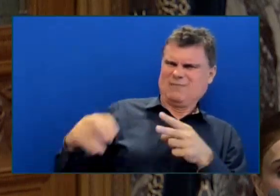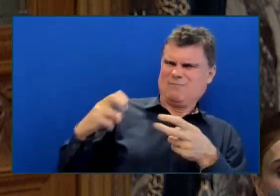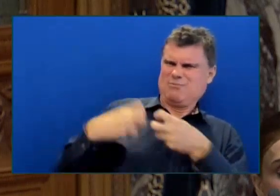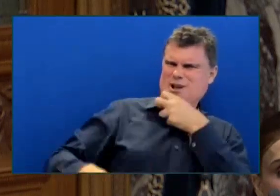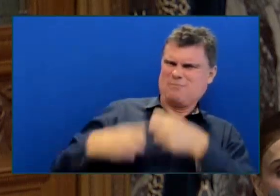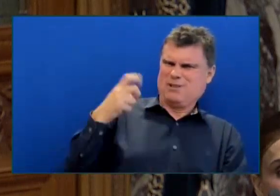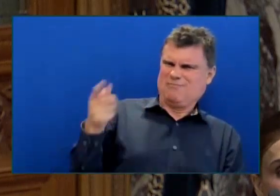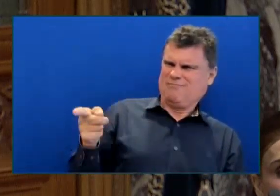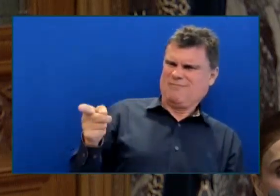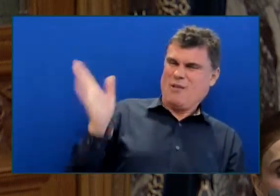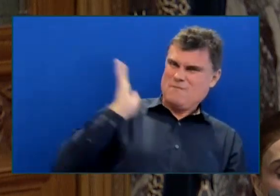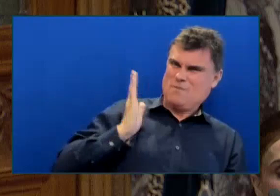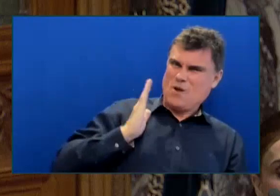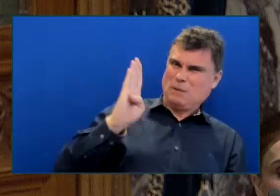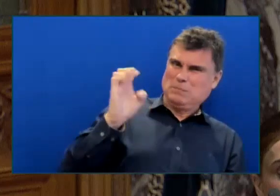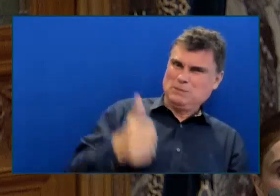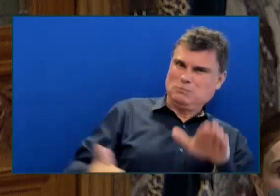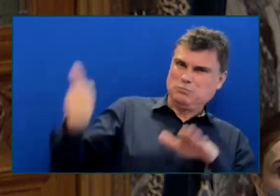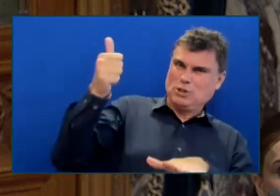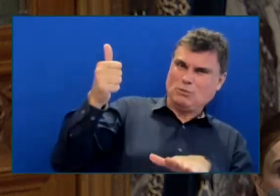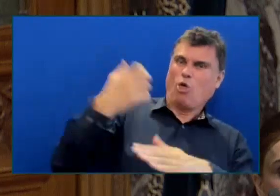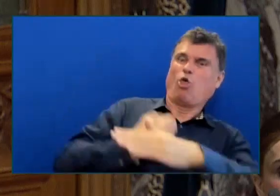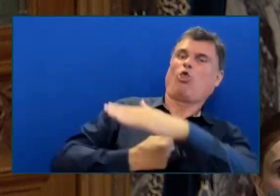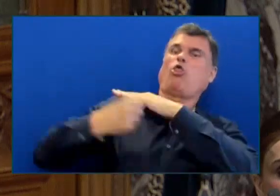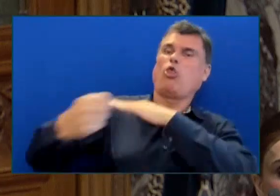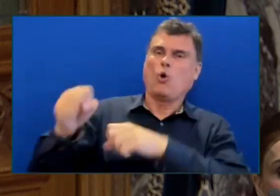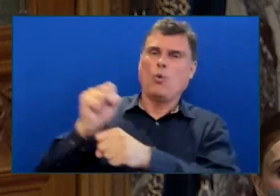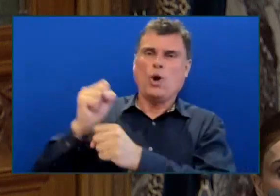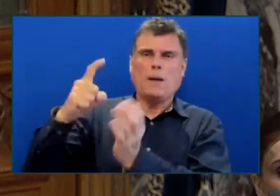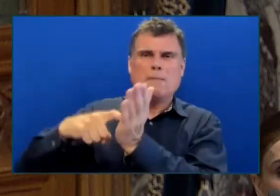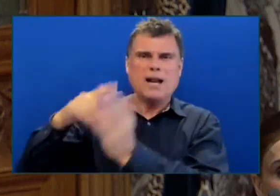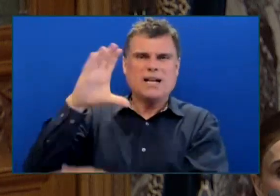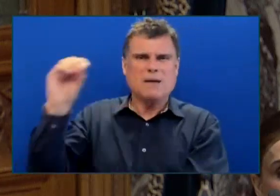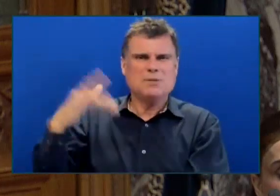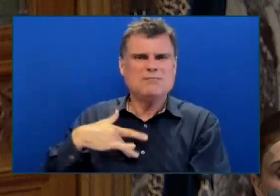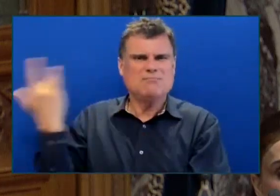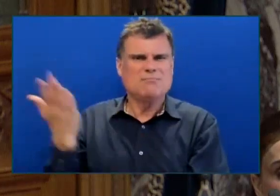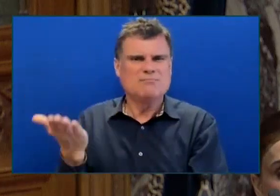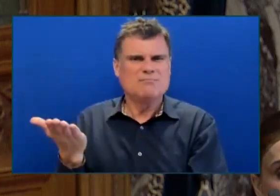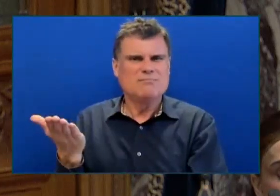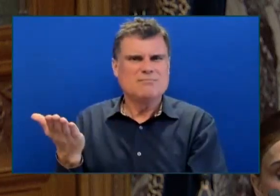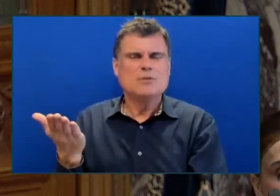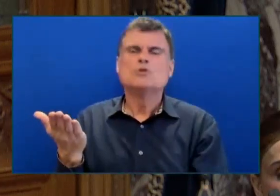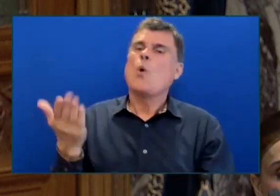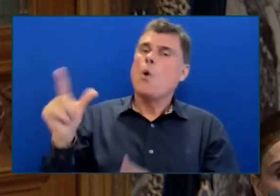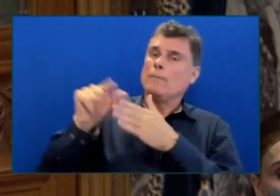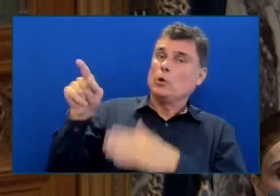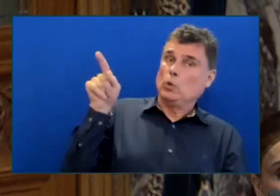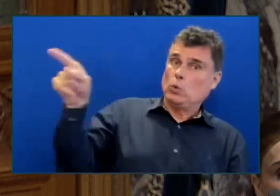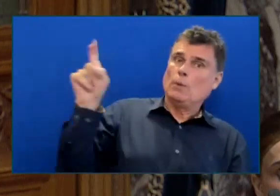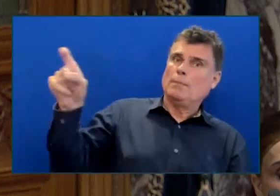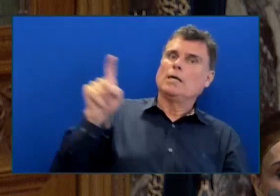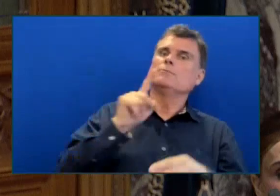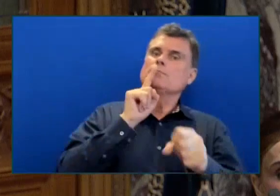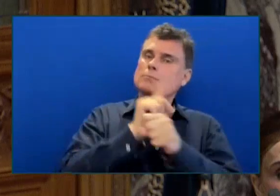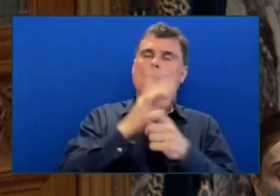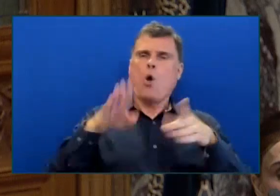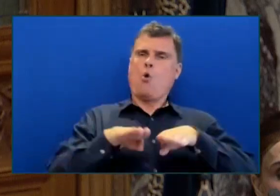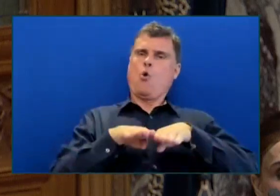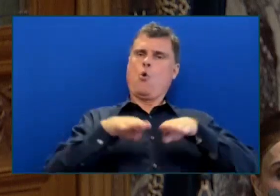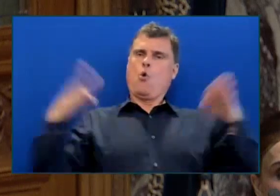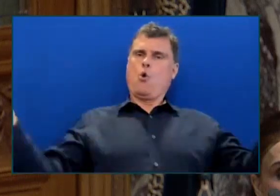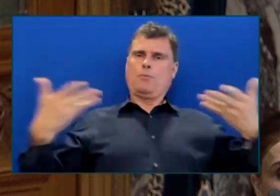to transparency Through you honourable Speaker to the Premier Does the Premier have a plan For proactively